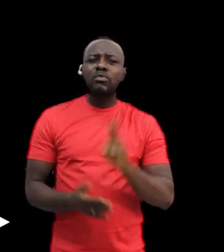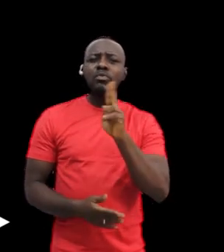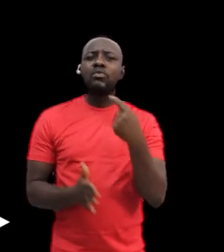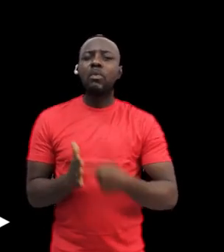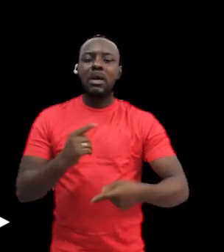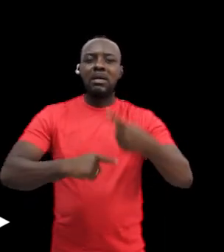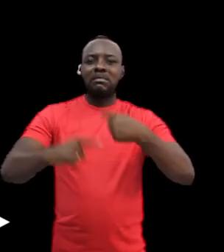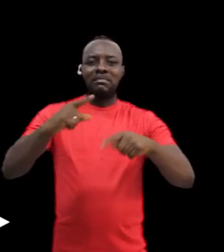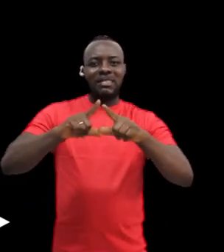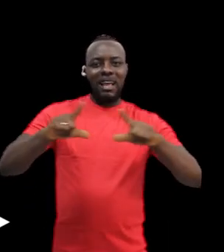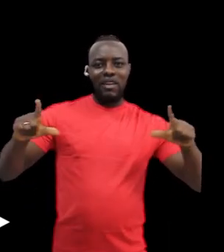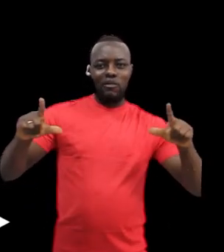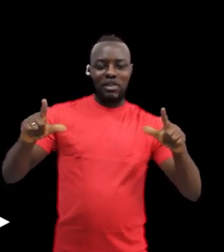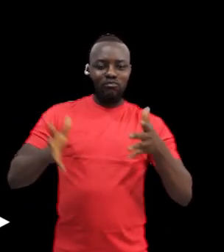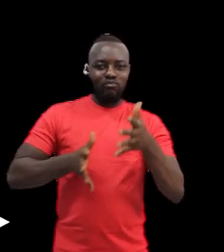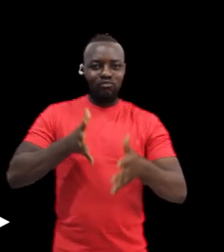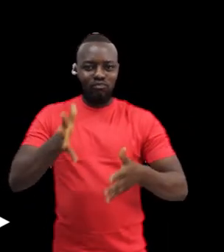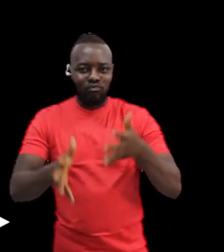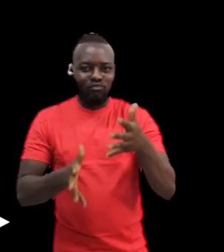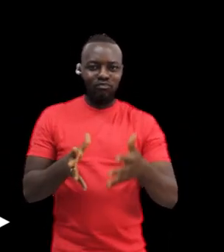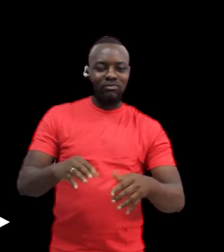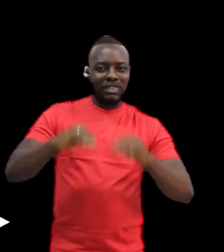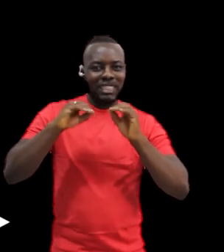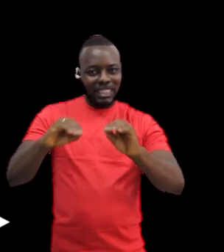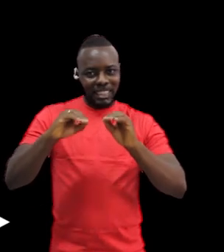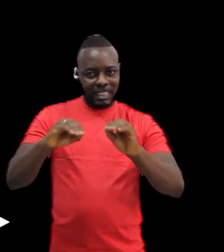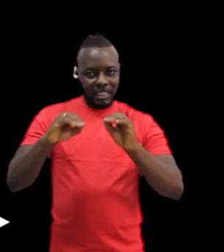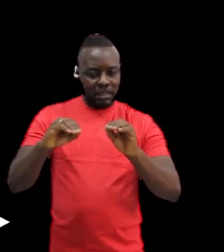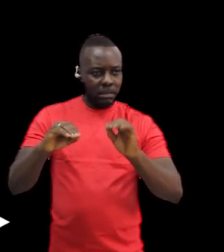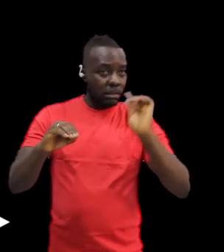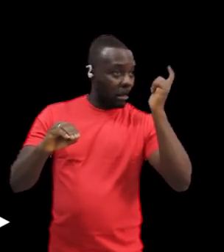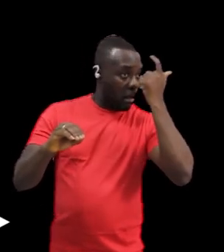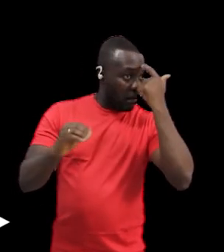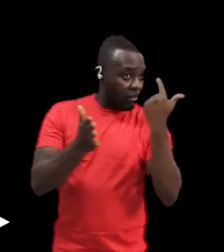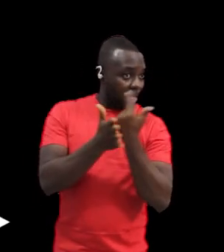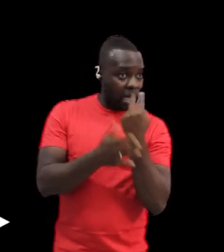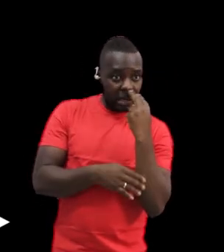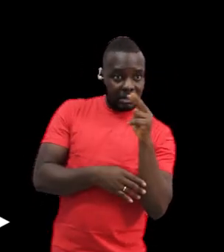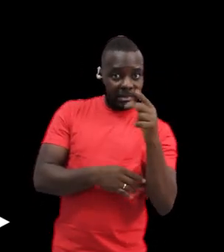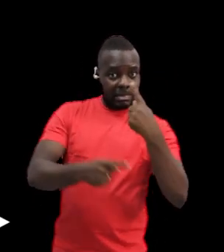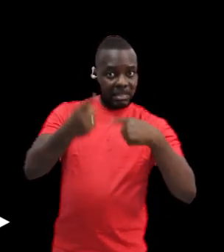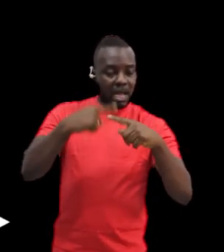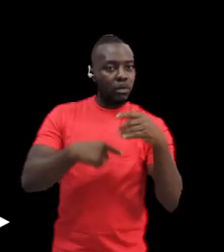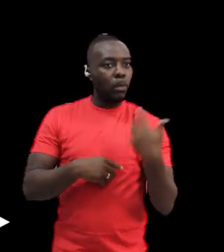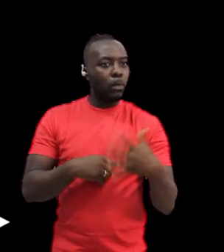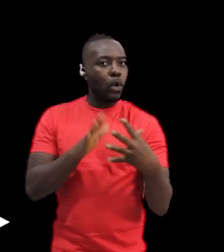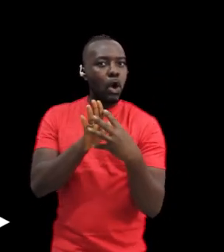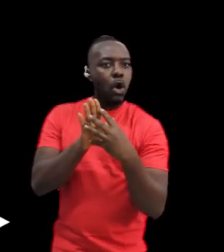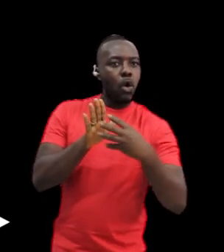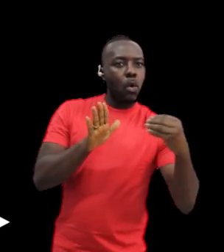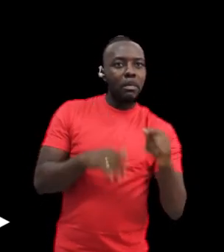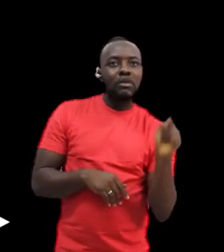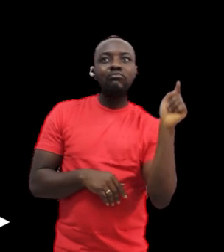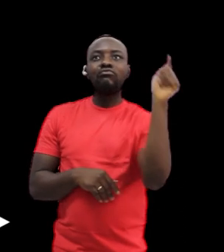first school for the Deaf in Africa known to have used sign language, formed a template which the government of Ghana rolled out into all